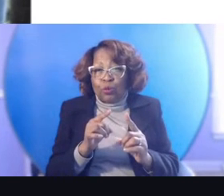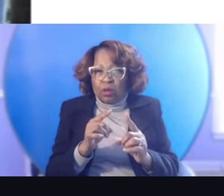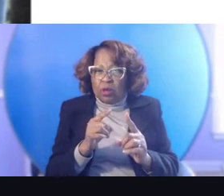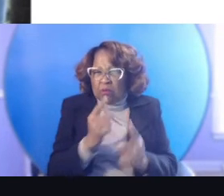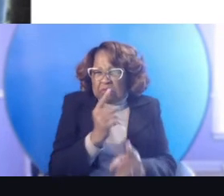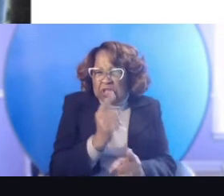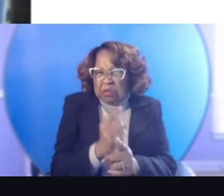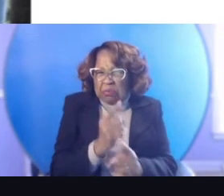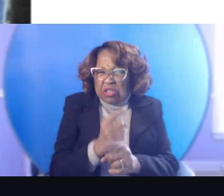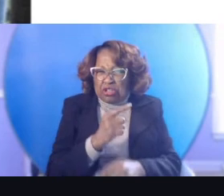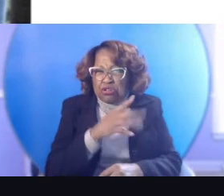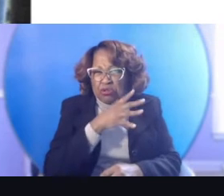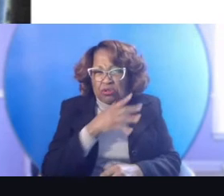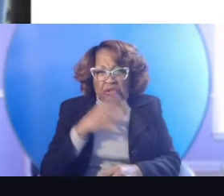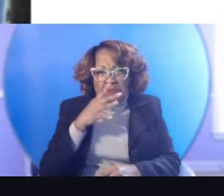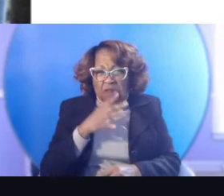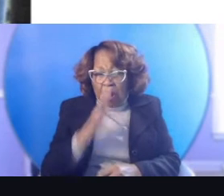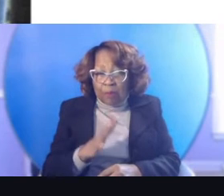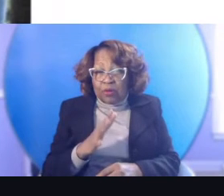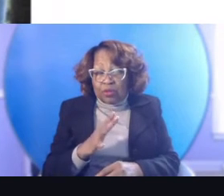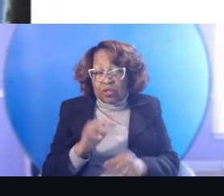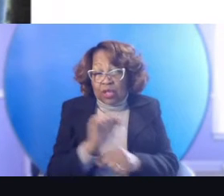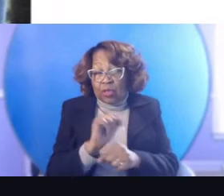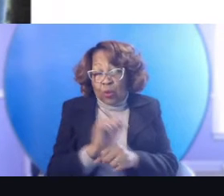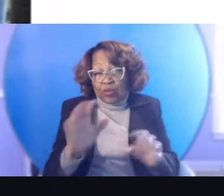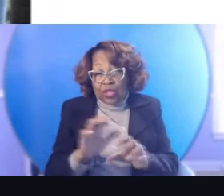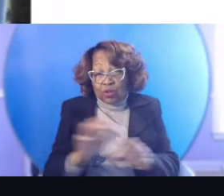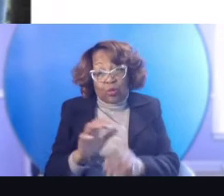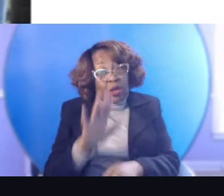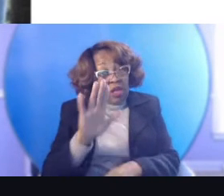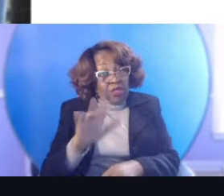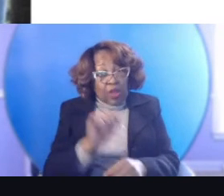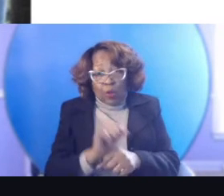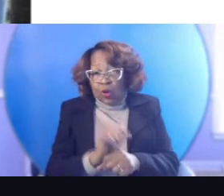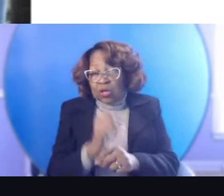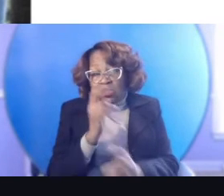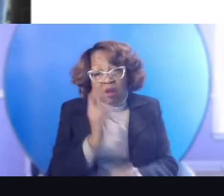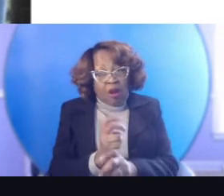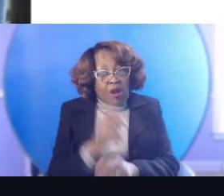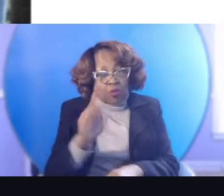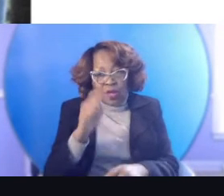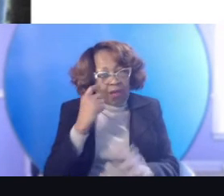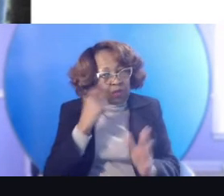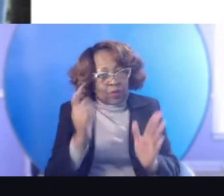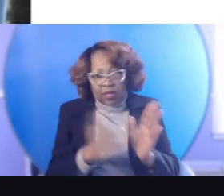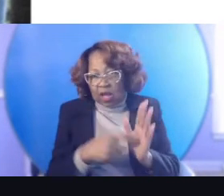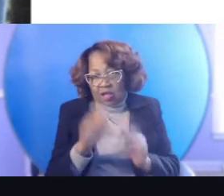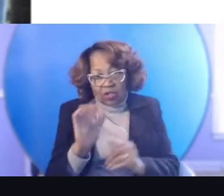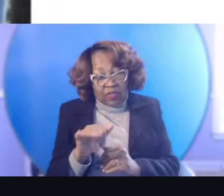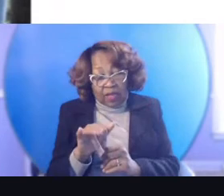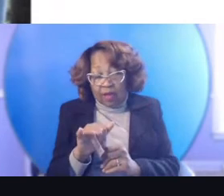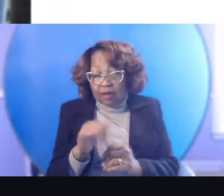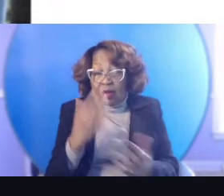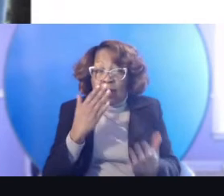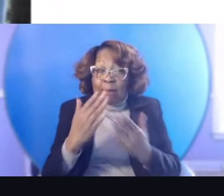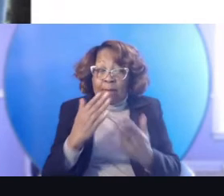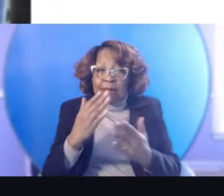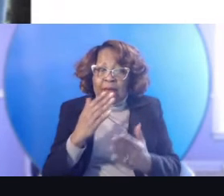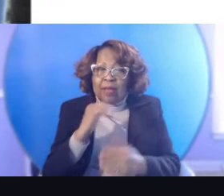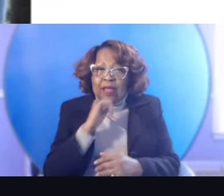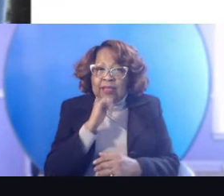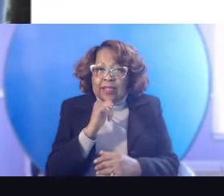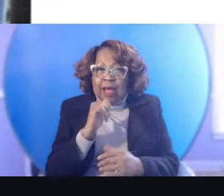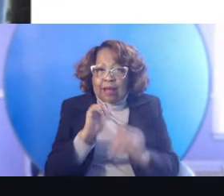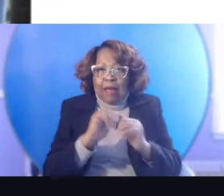farmers and the, and the work that they do and the work that they do is hard. We, we have to acknowledge that. Um, it may not be the way that a lot of us